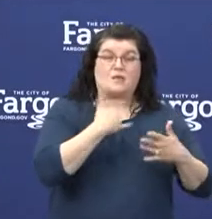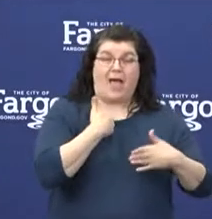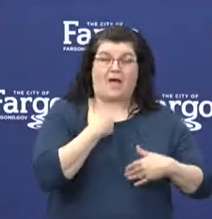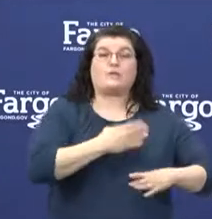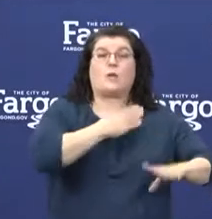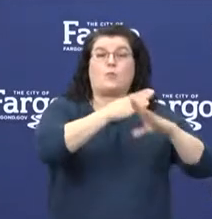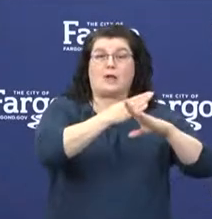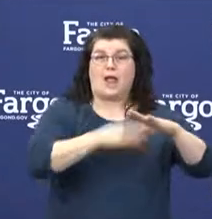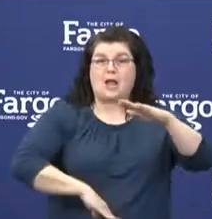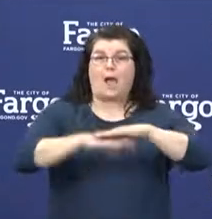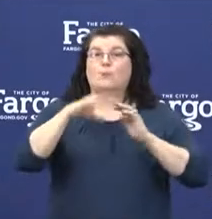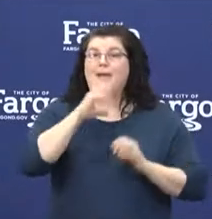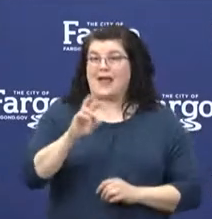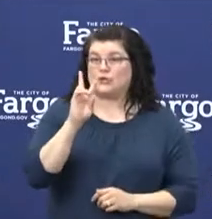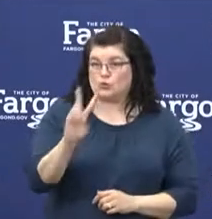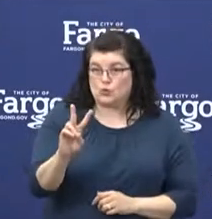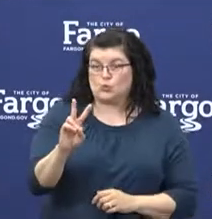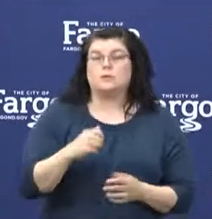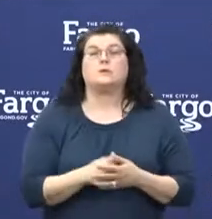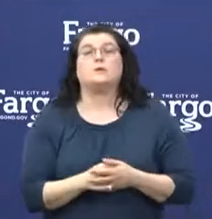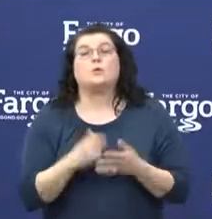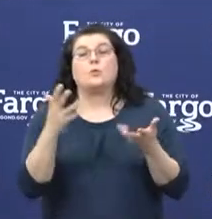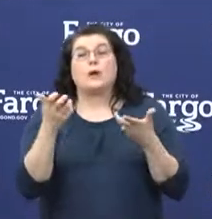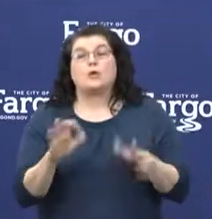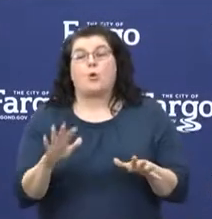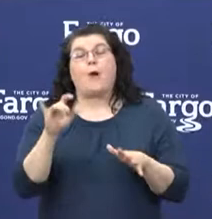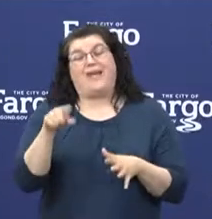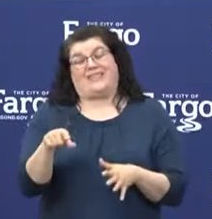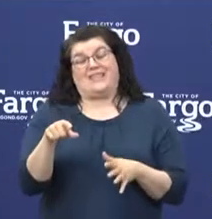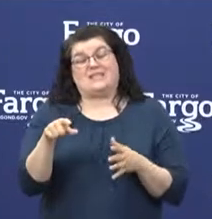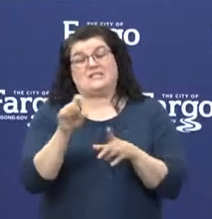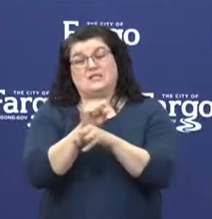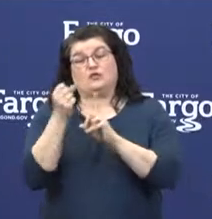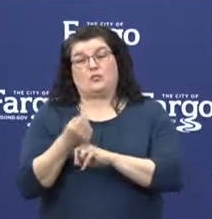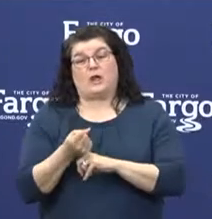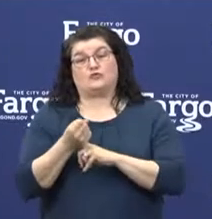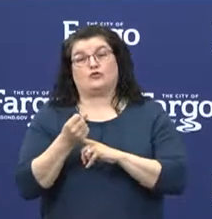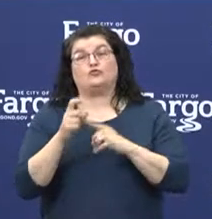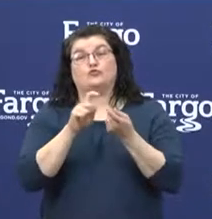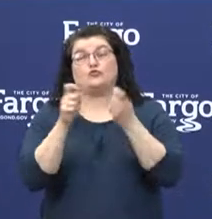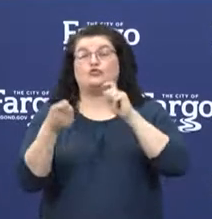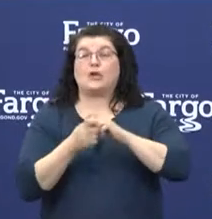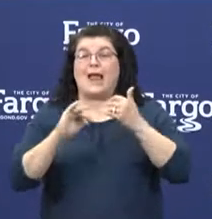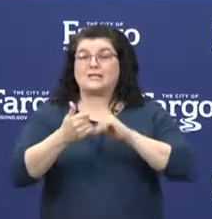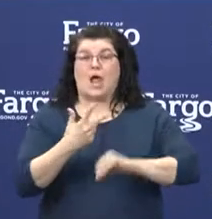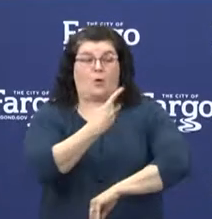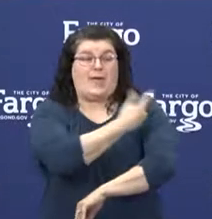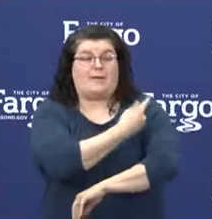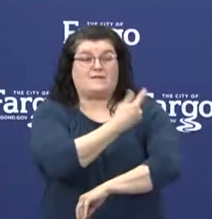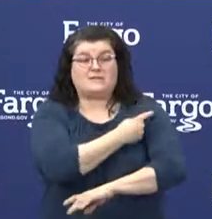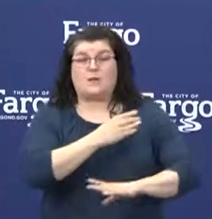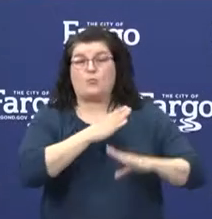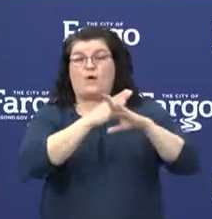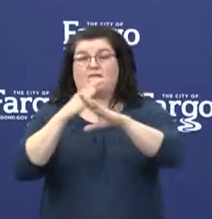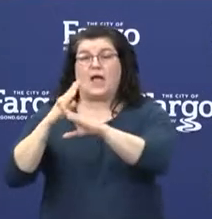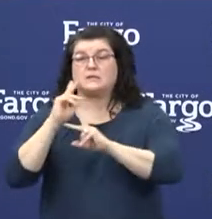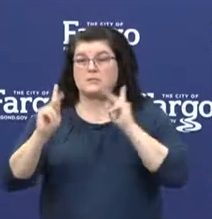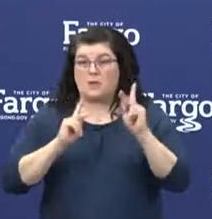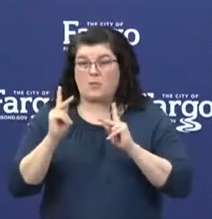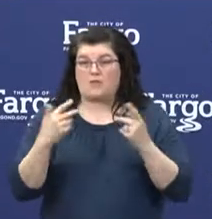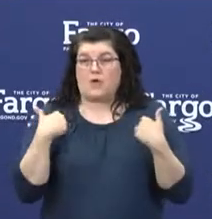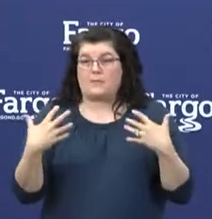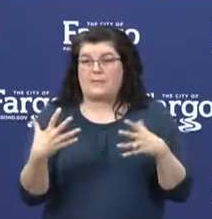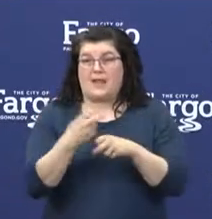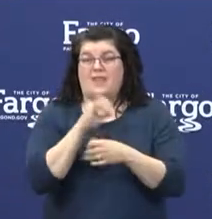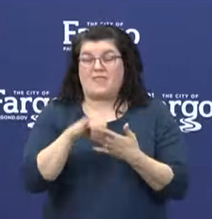we do not want vaccination coverage to wane and increase the risk for outbreaks of vaccine preventable diseases. So we want to